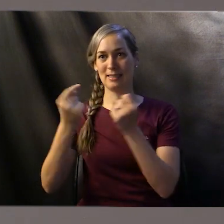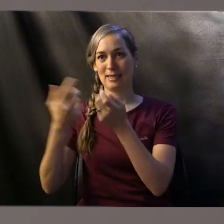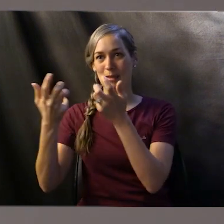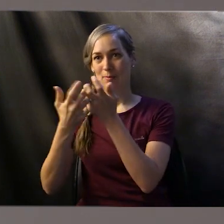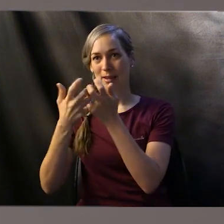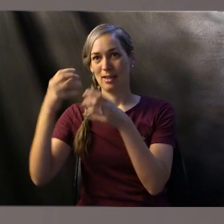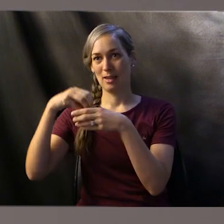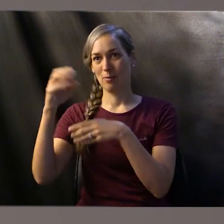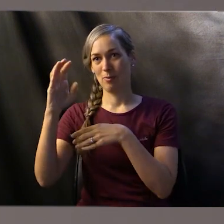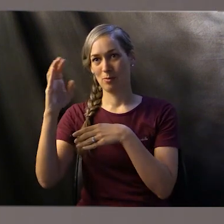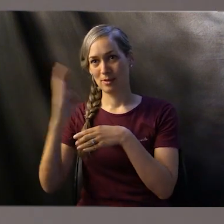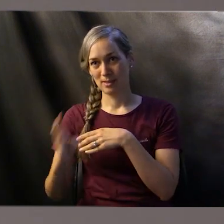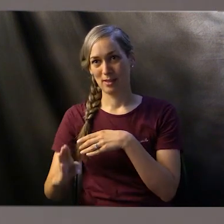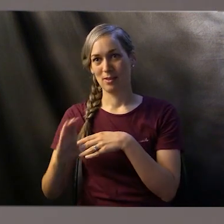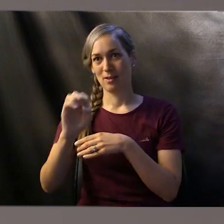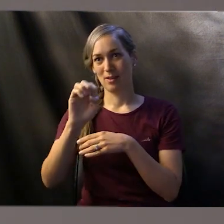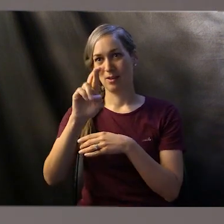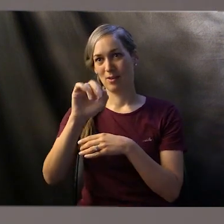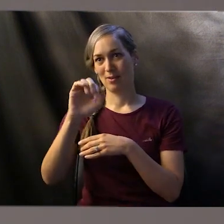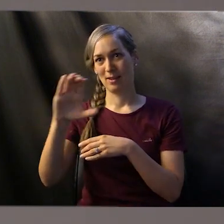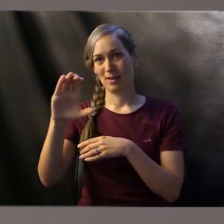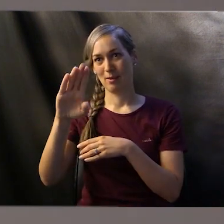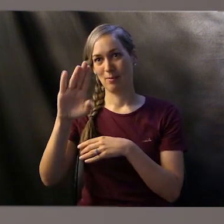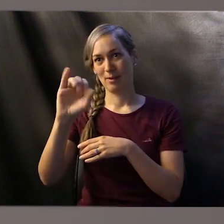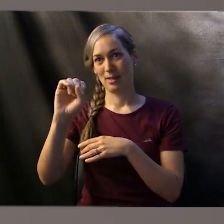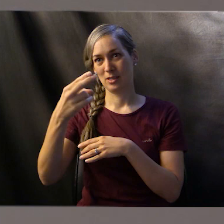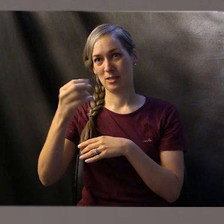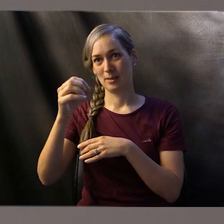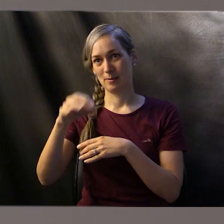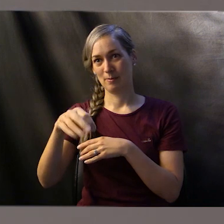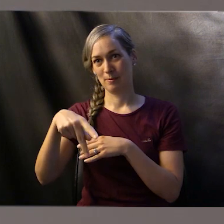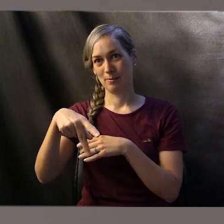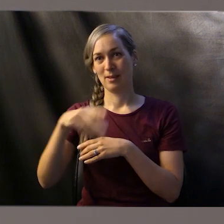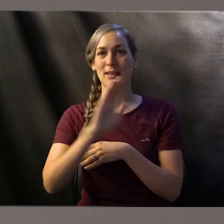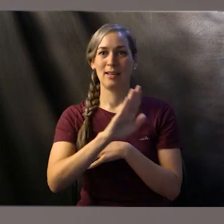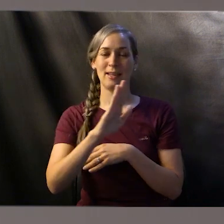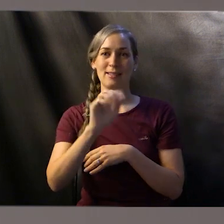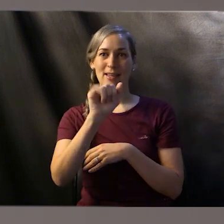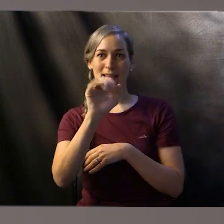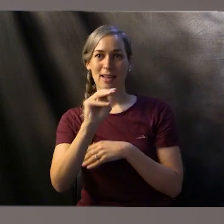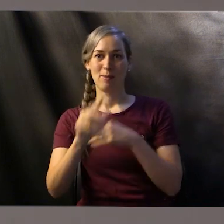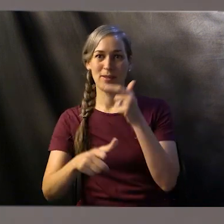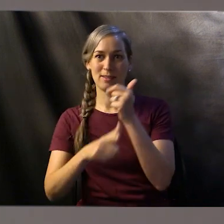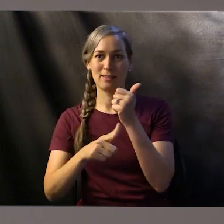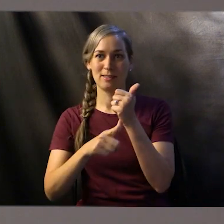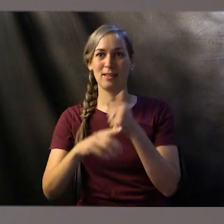Brazil, Eric Bishop, his AIM assistant, Andrew Shipley, and one of his